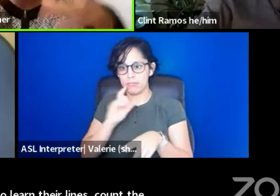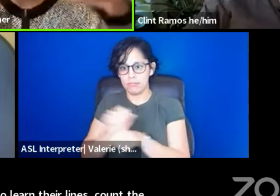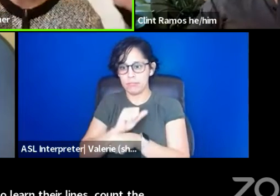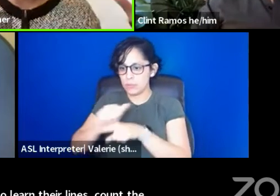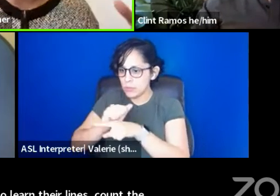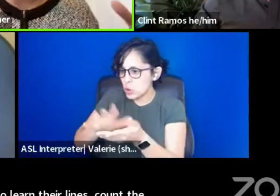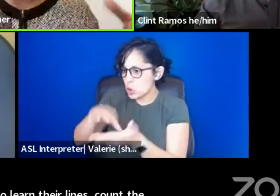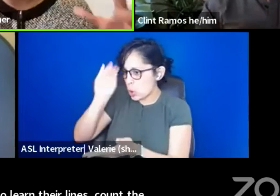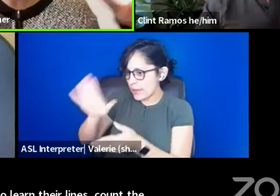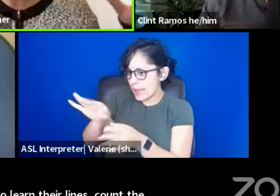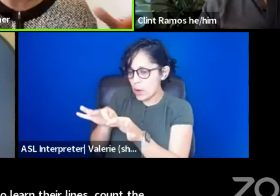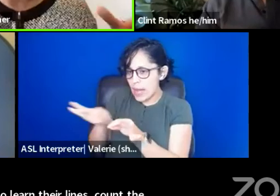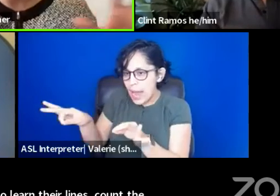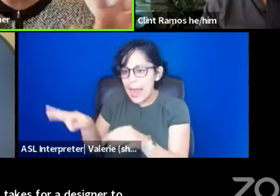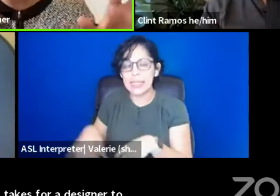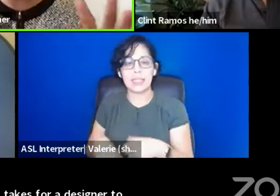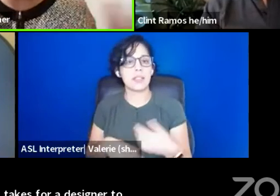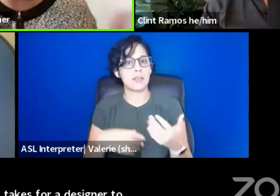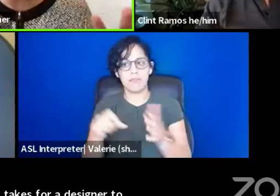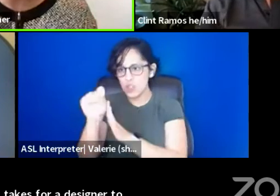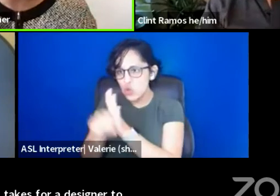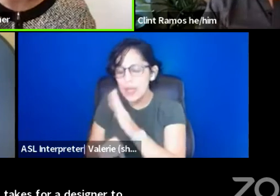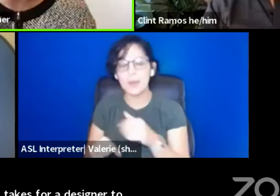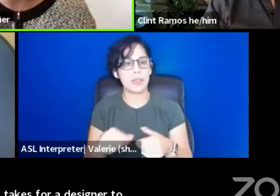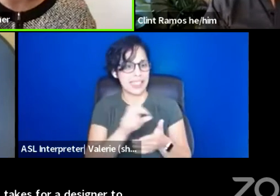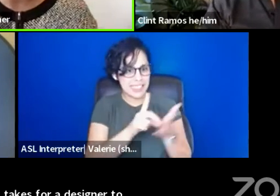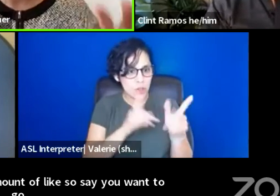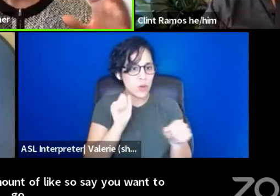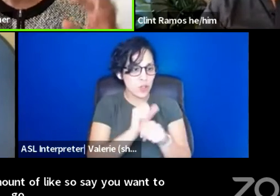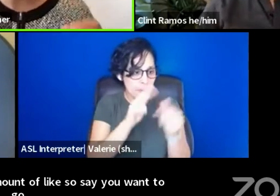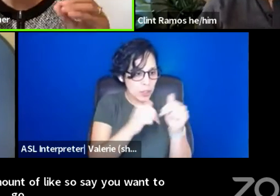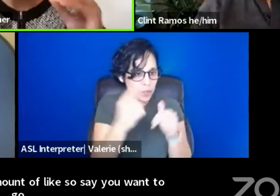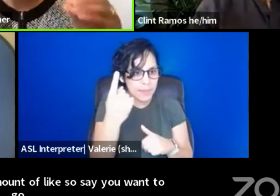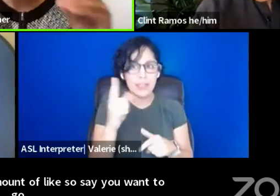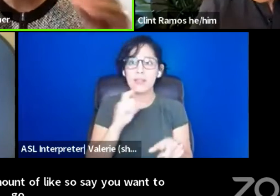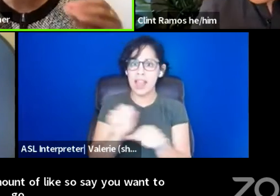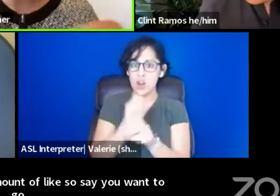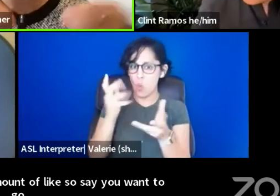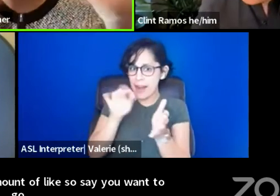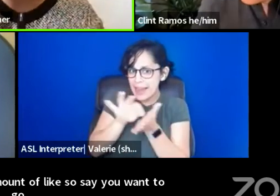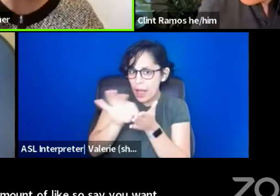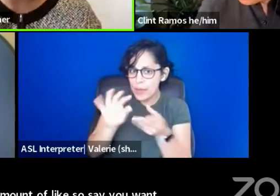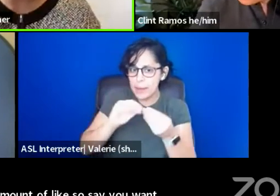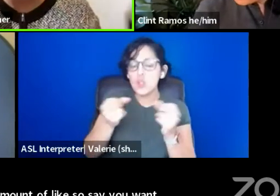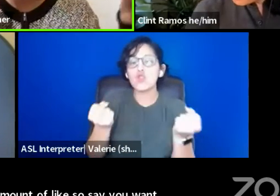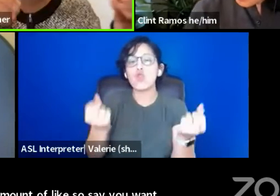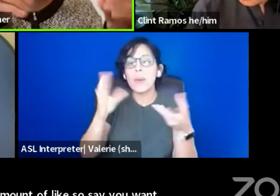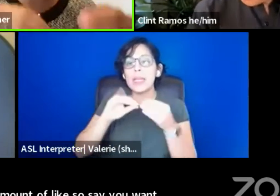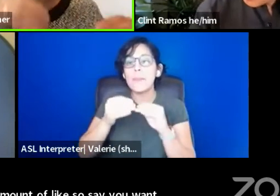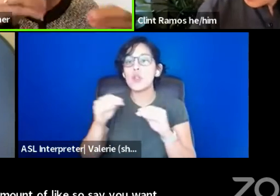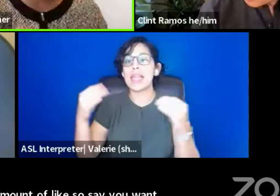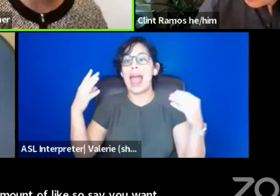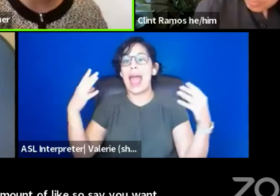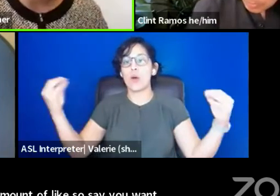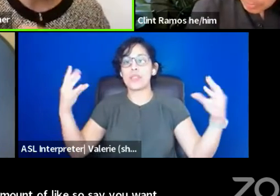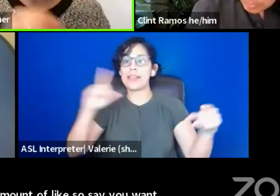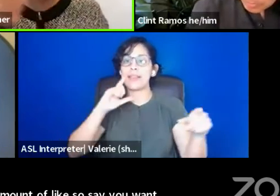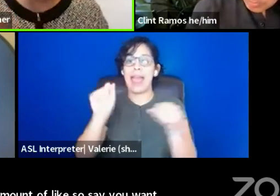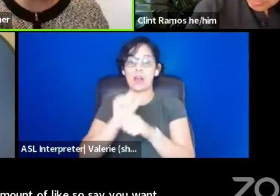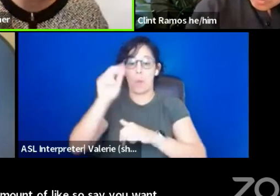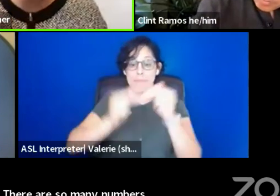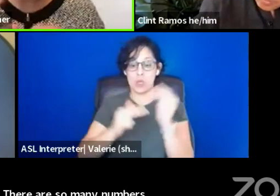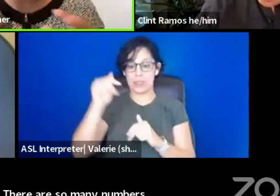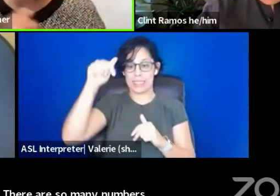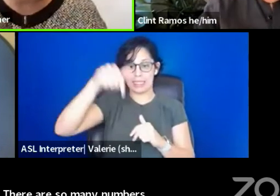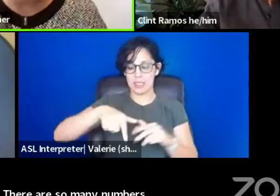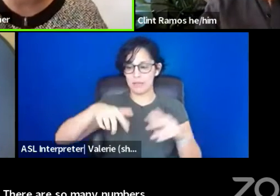takes for a designer to build a thing. Count the amount of like, so say you want to go by the numbers. There are so many numbers outside of the numbers in the room. So,